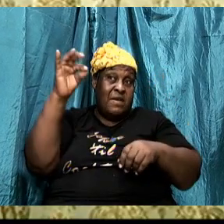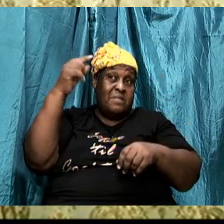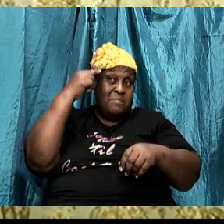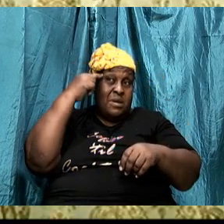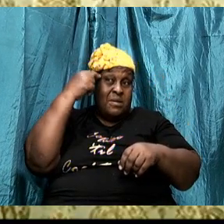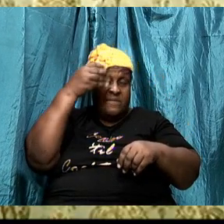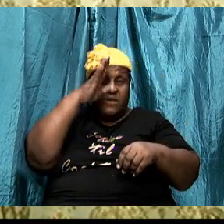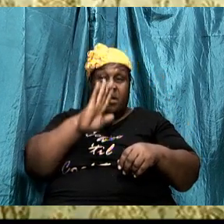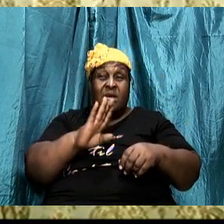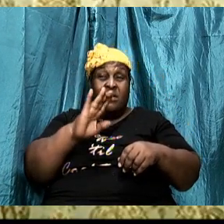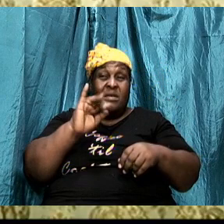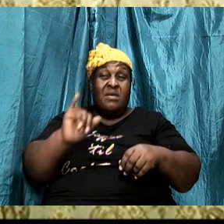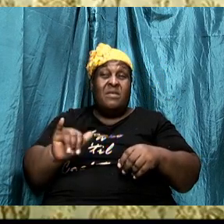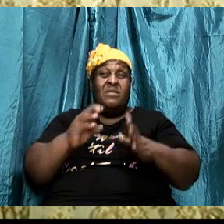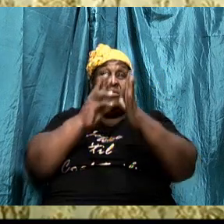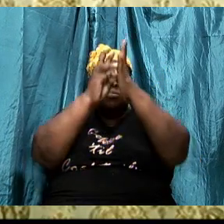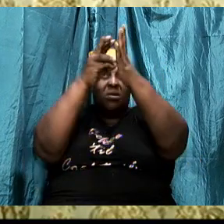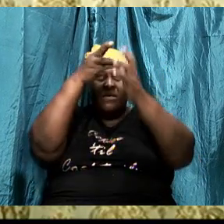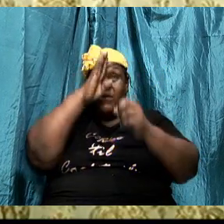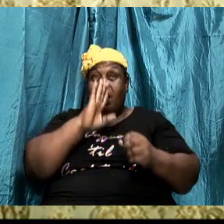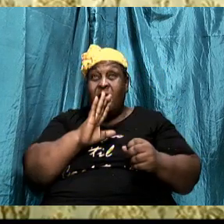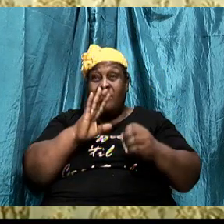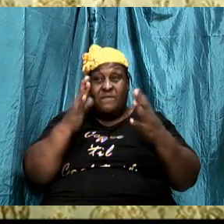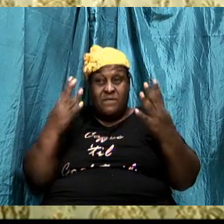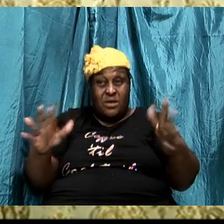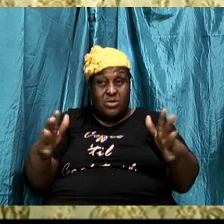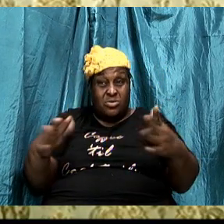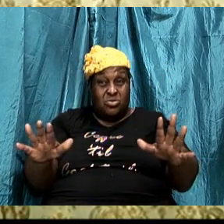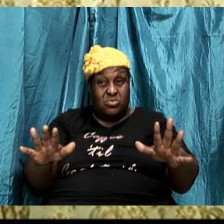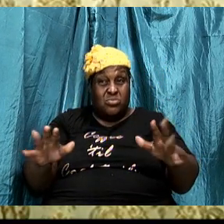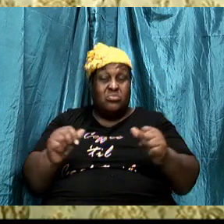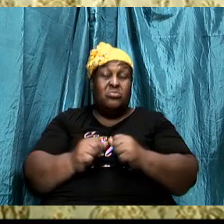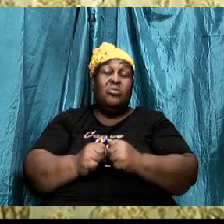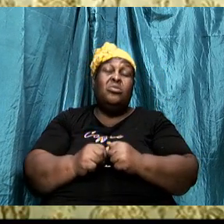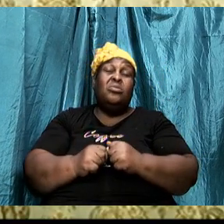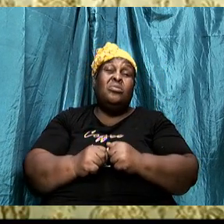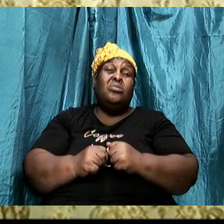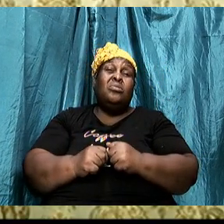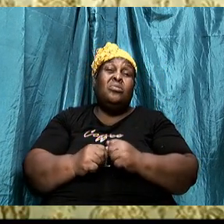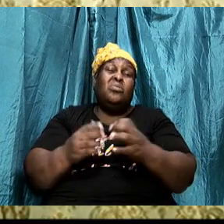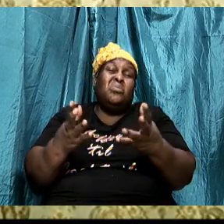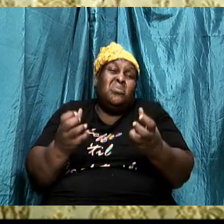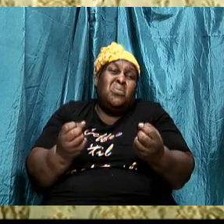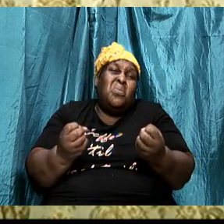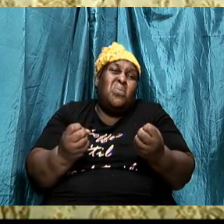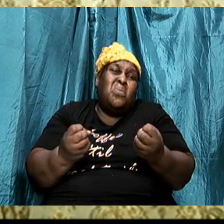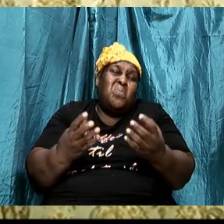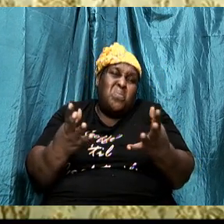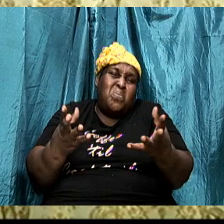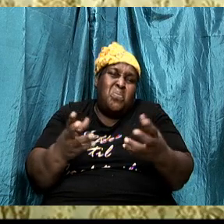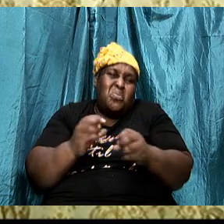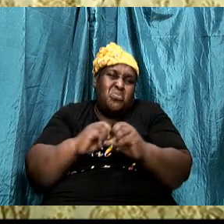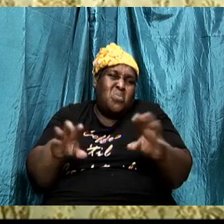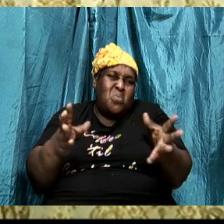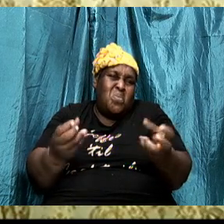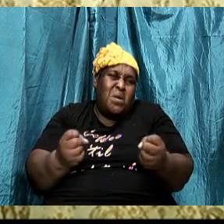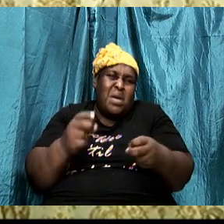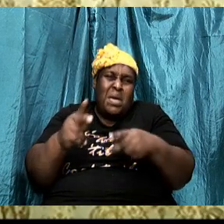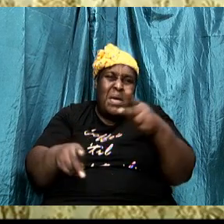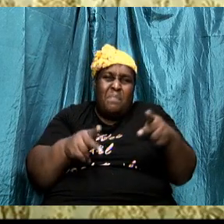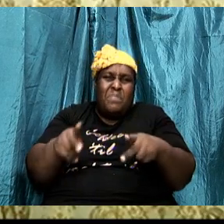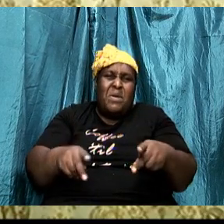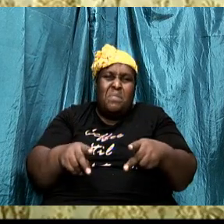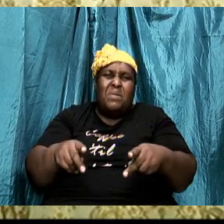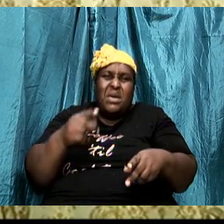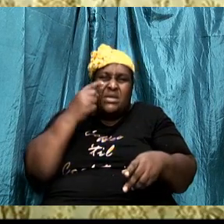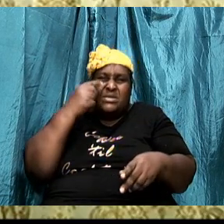will of God be done. That we don't just want it to be something that, you know, persons can say, yes, I am